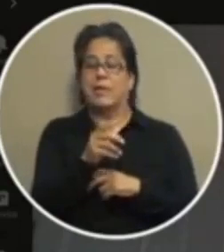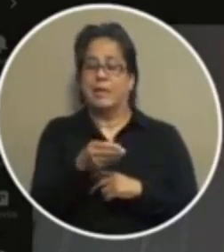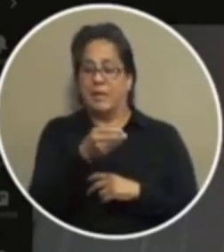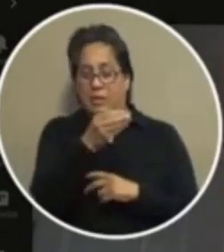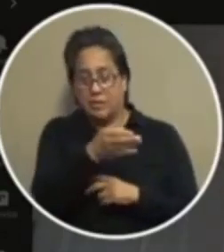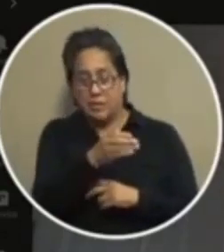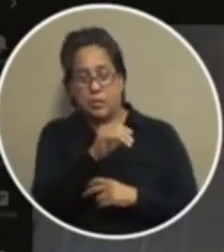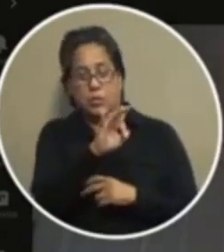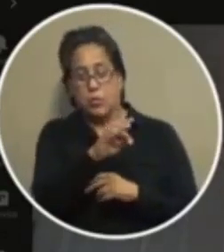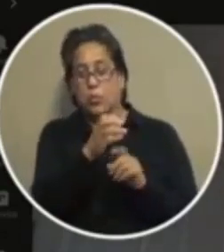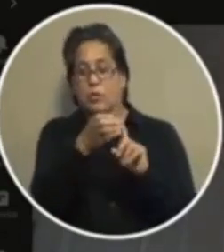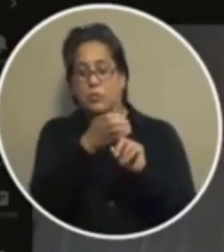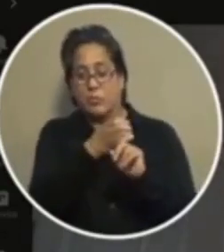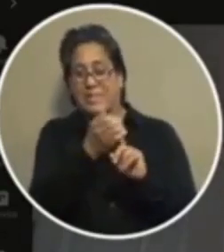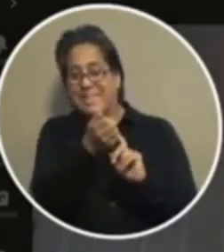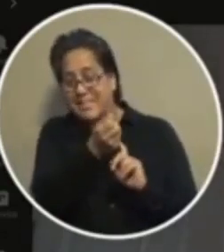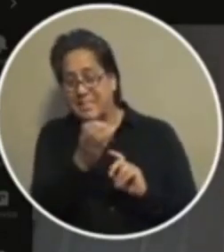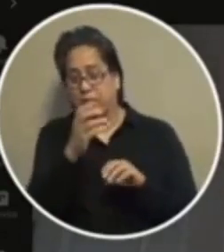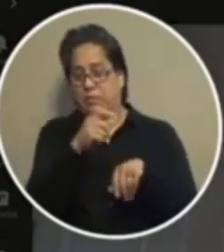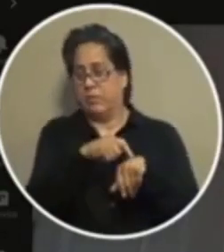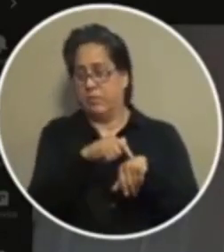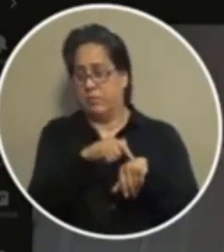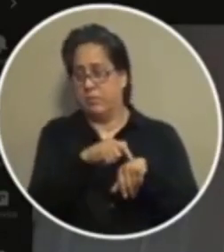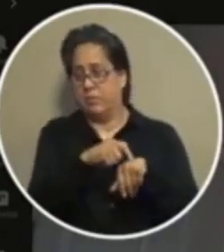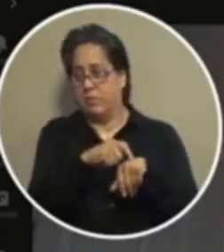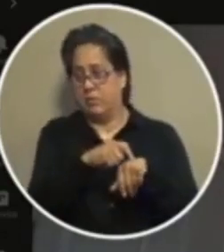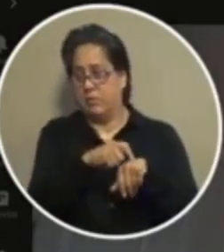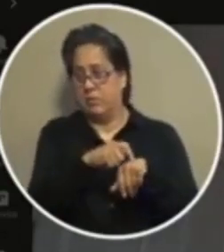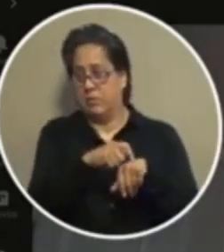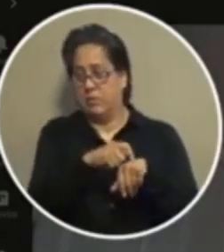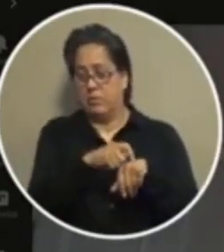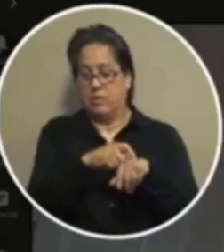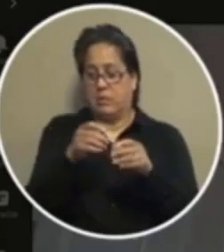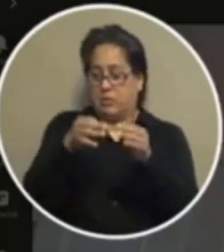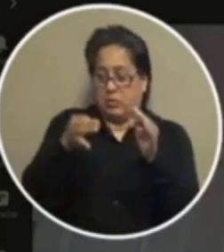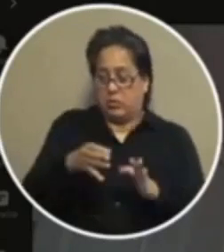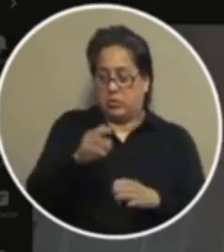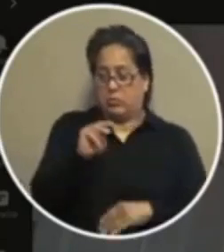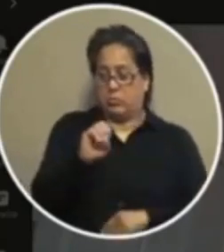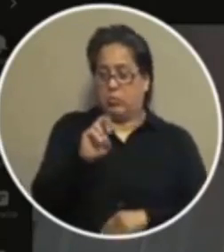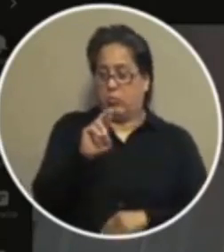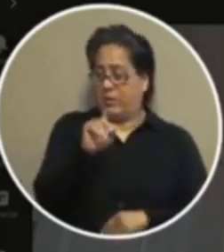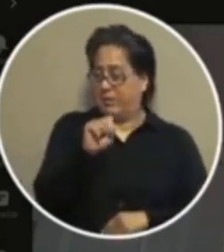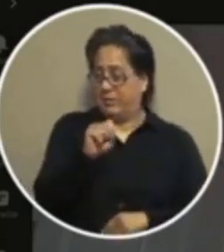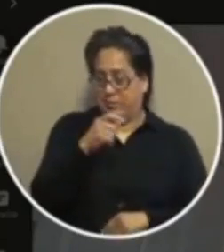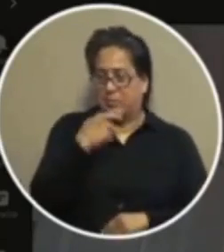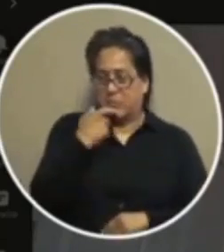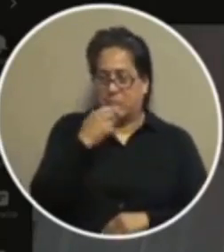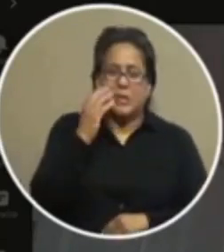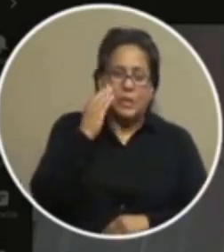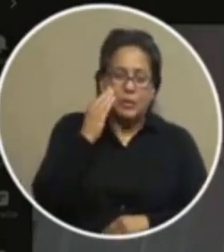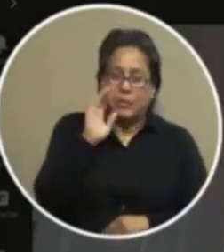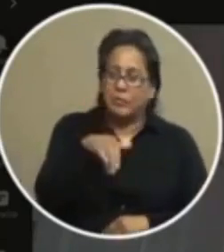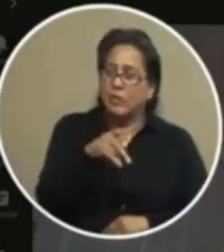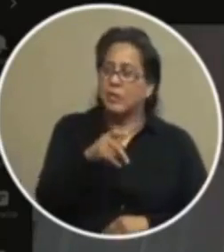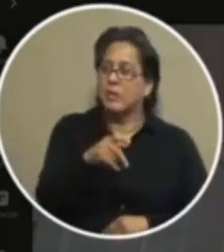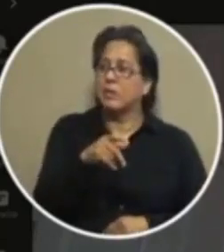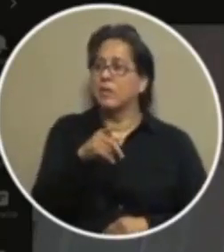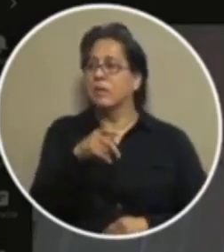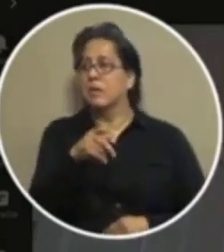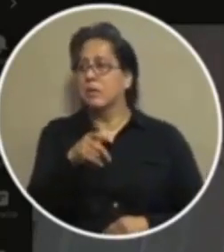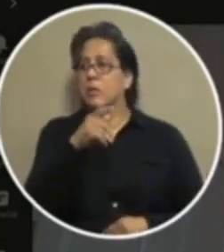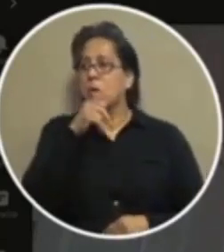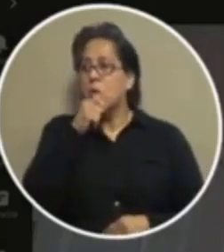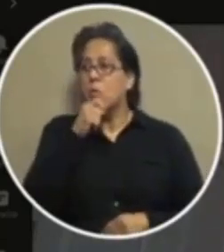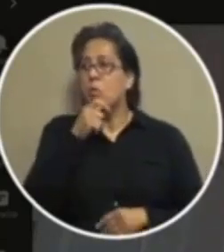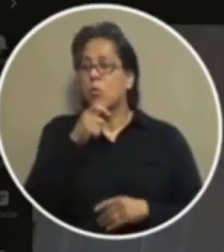if you've been arrested numerous times you know judge morales knows that but he hadn't told you that there there's a wide parameter of who